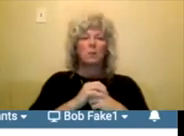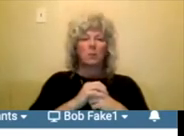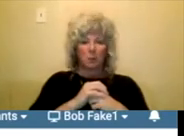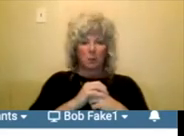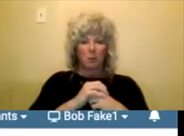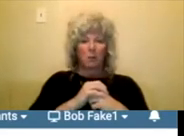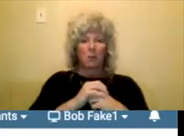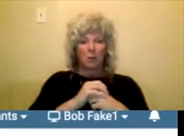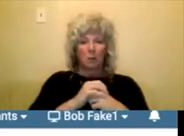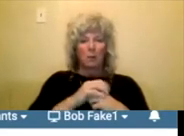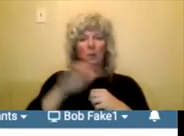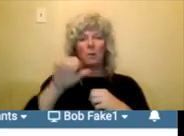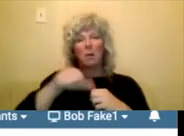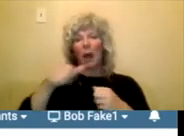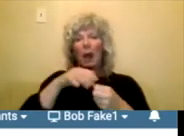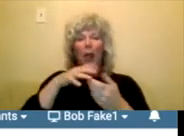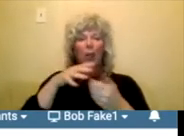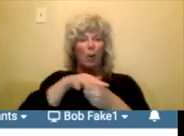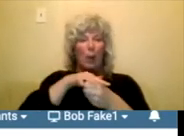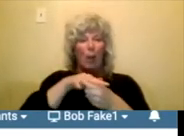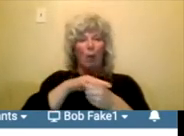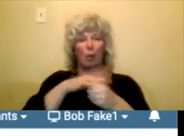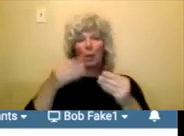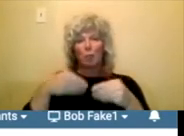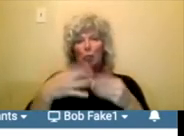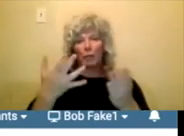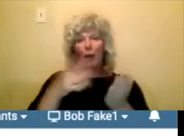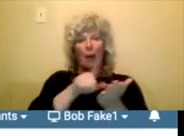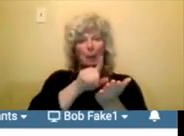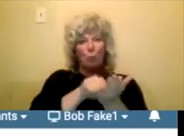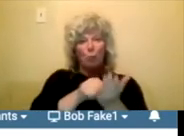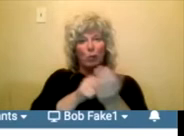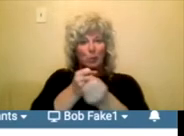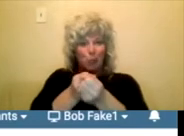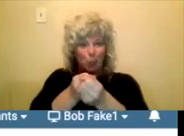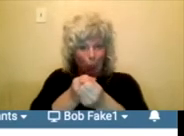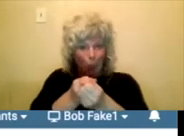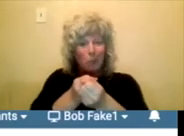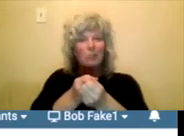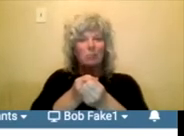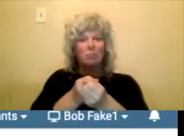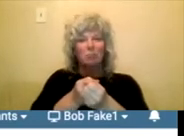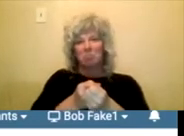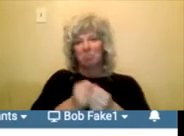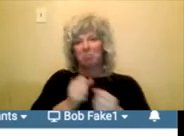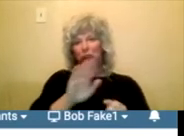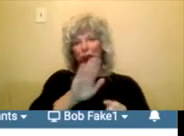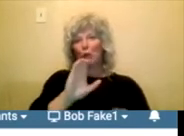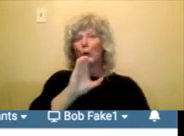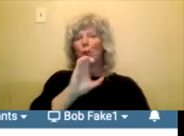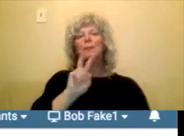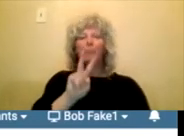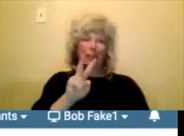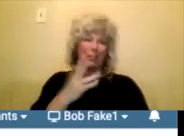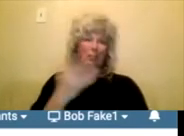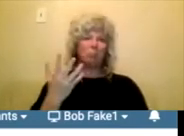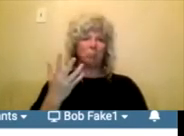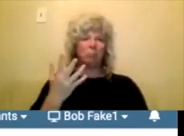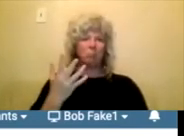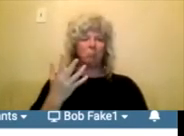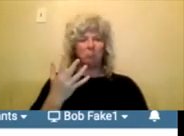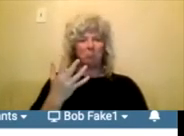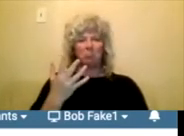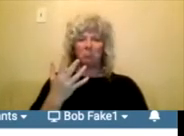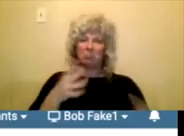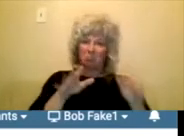yeah, provides printed support material. Um, you know, if you want that to be your CV or something else, can, you can